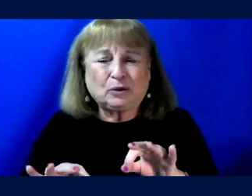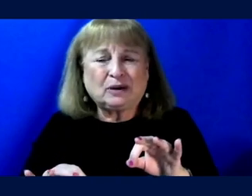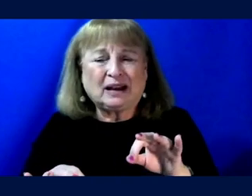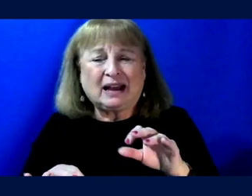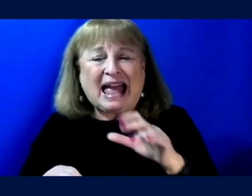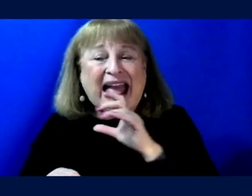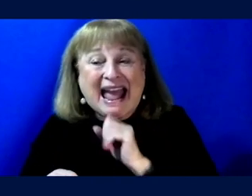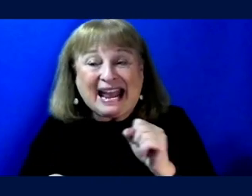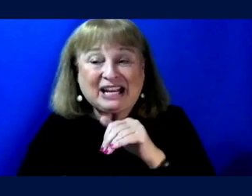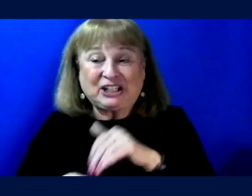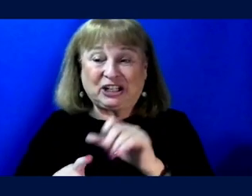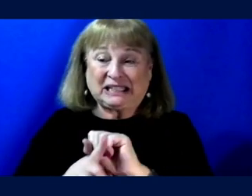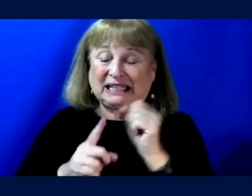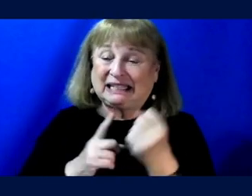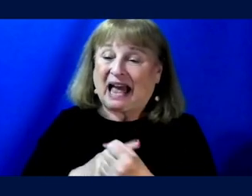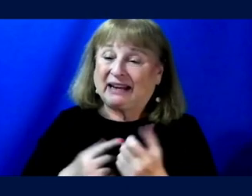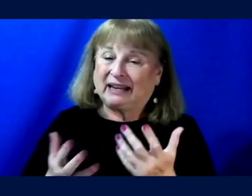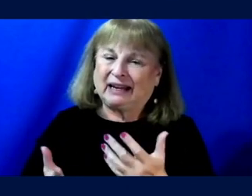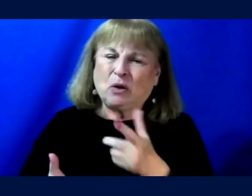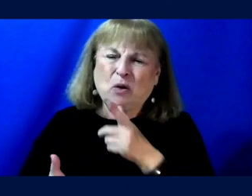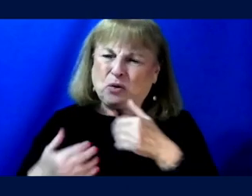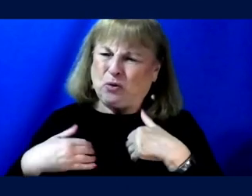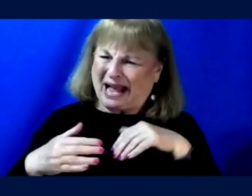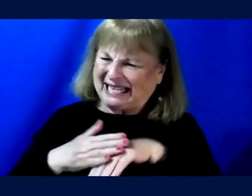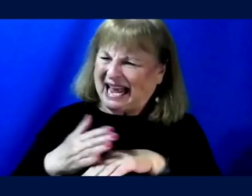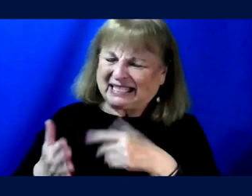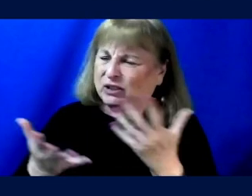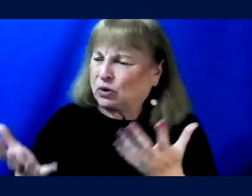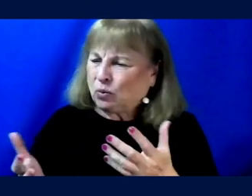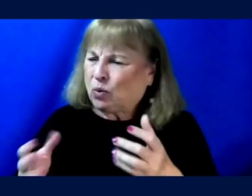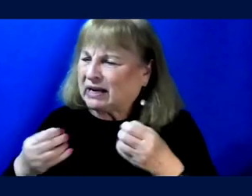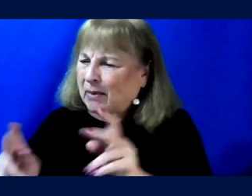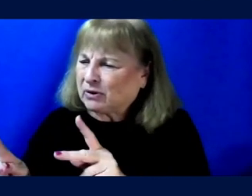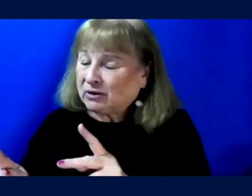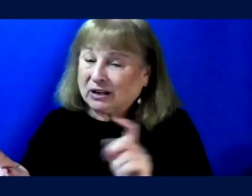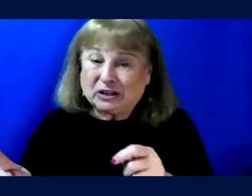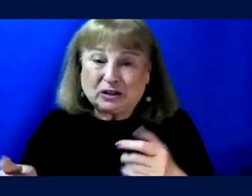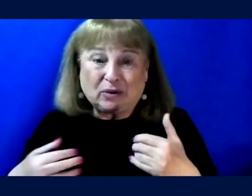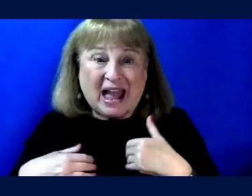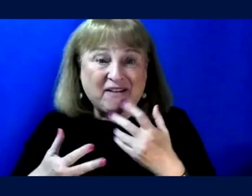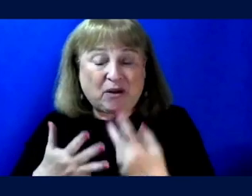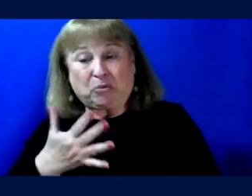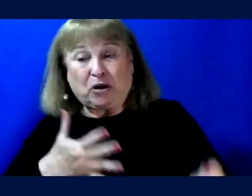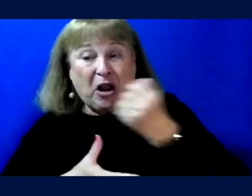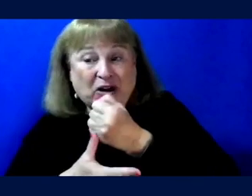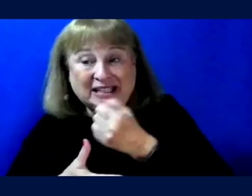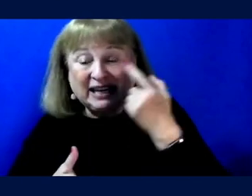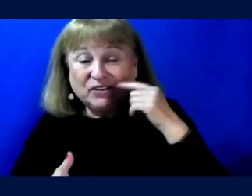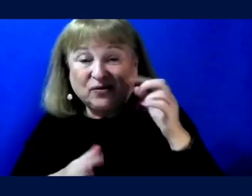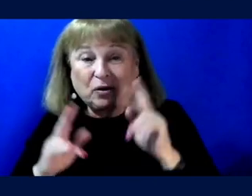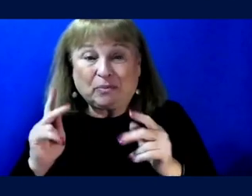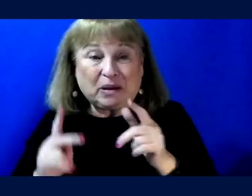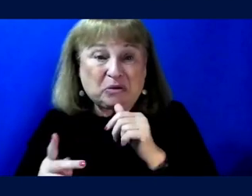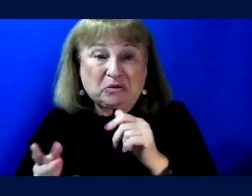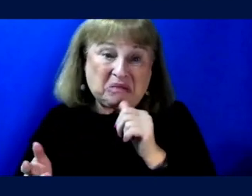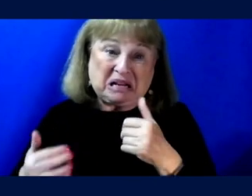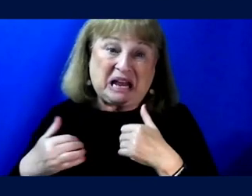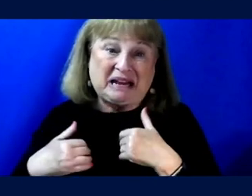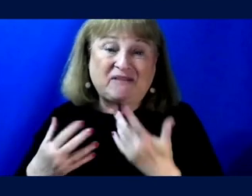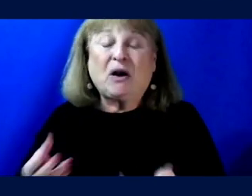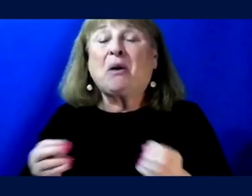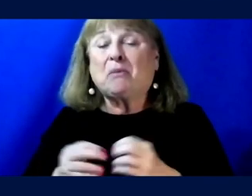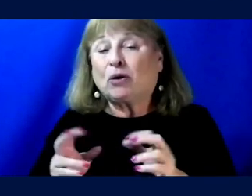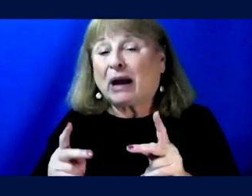perceive age in society and who, who has access to what opportunities is, you know, should there be prioritization on folks who may not have more